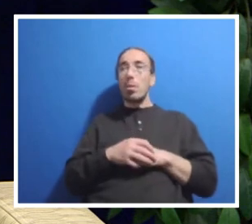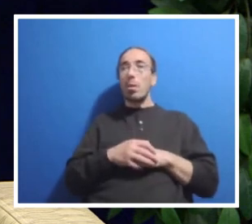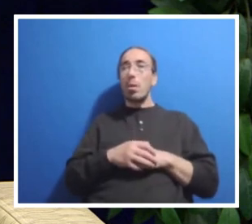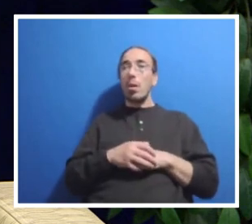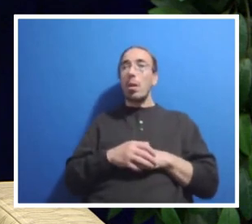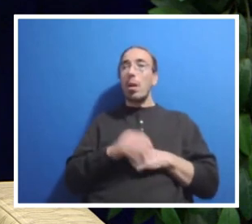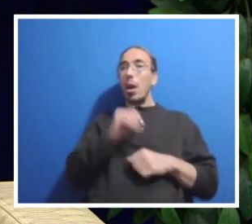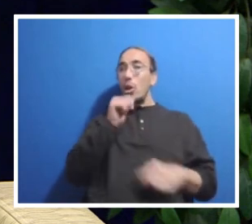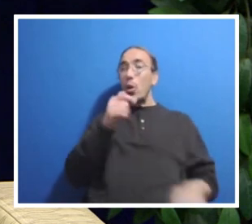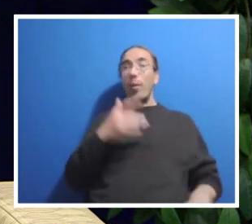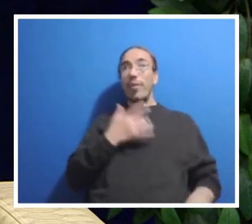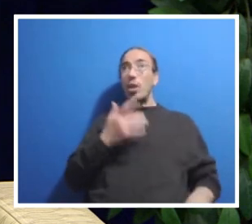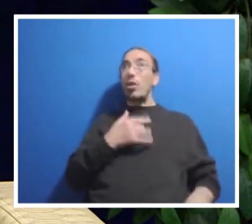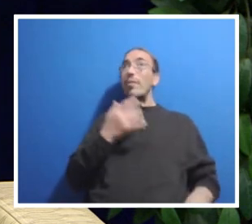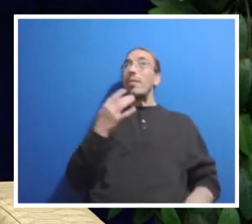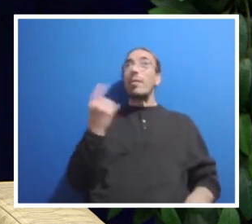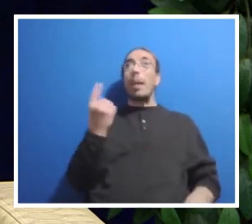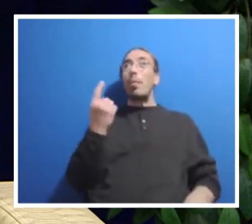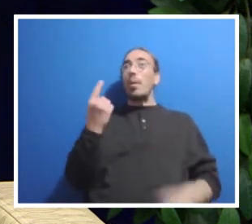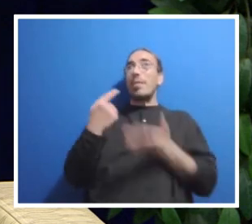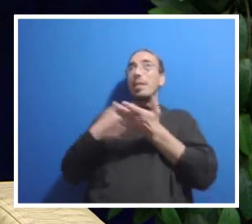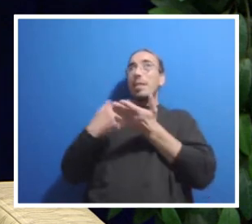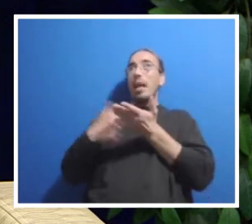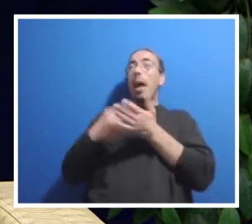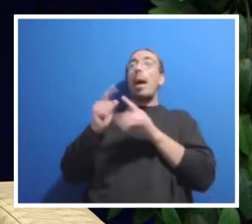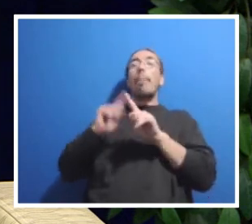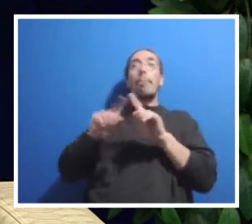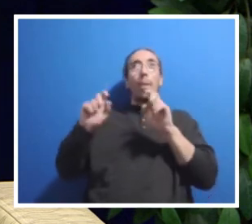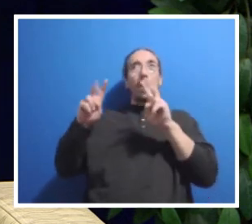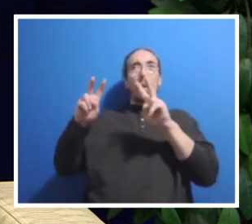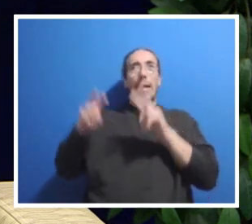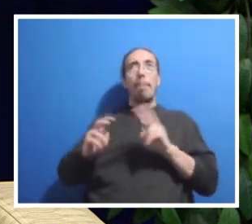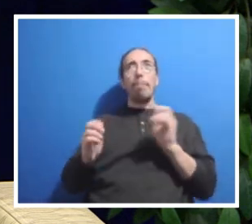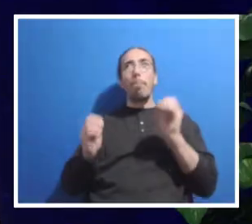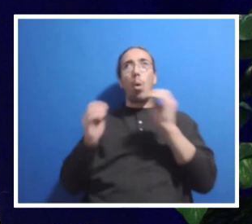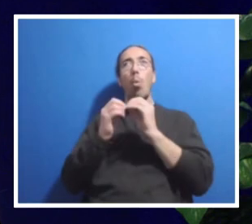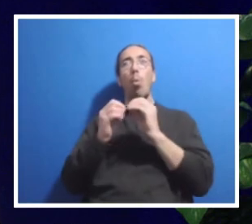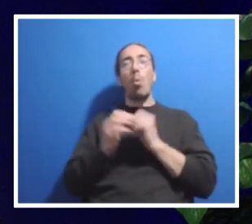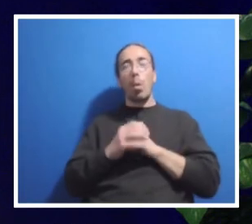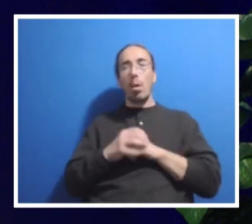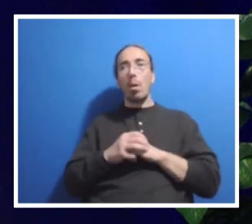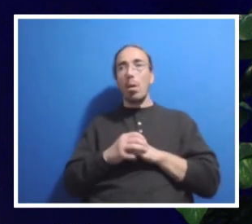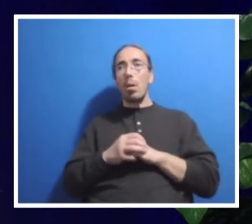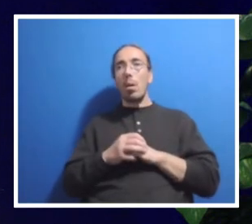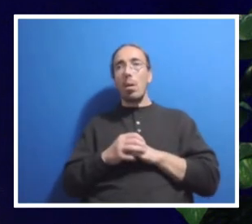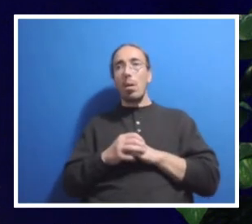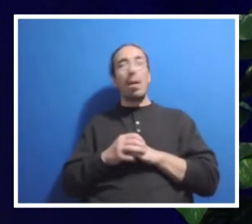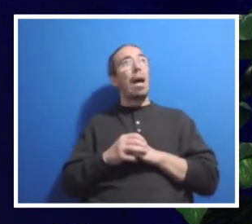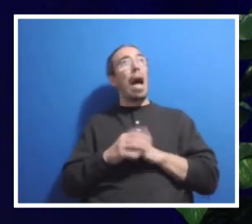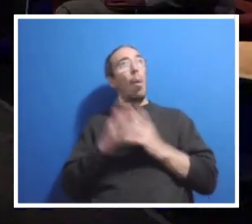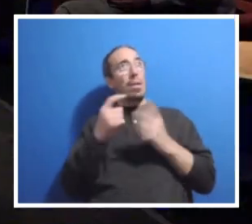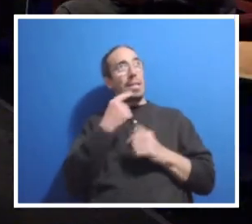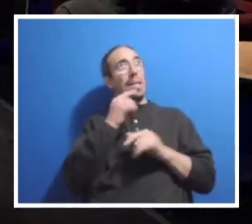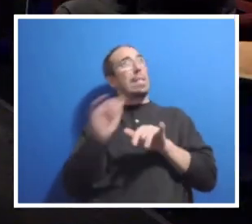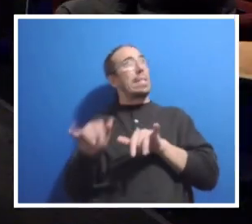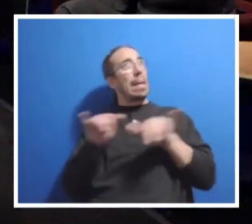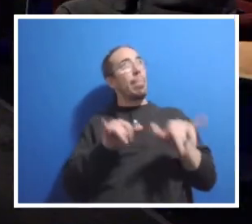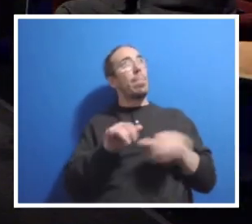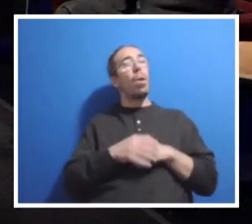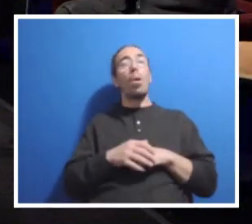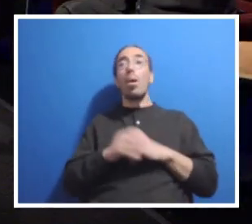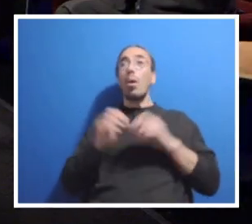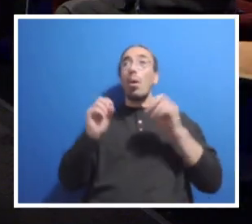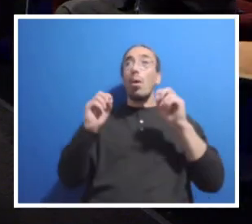discussed. But it certainly is something that we can explore more. Sarah? Yeah. I was going to say the same thing, Jennifer. Yeah. Okay. And then